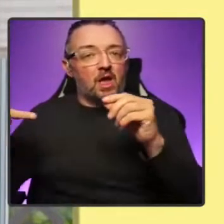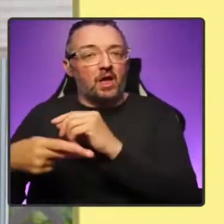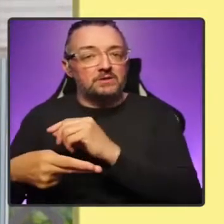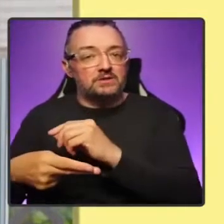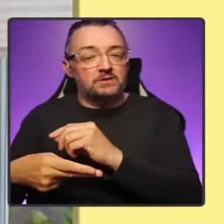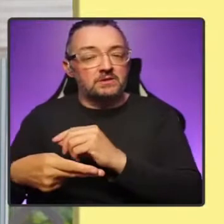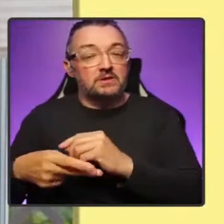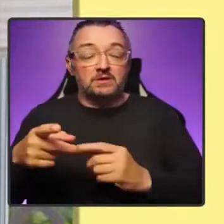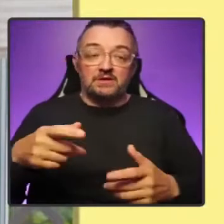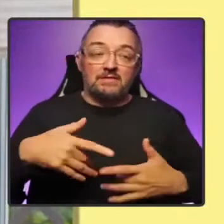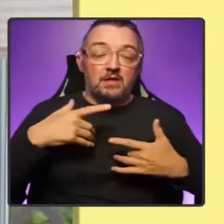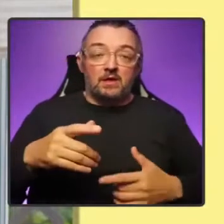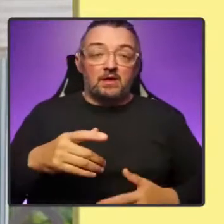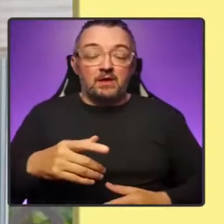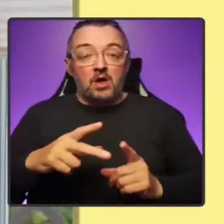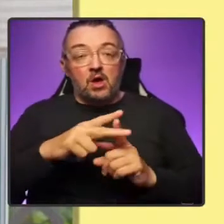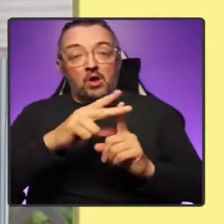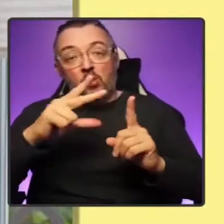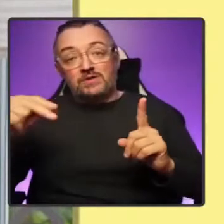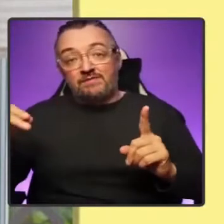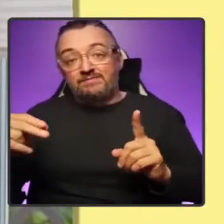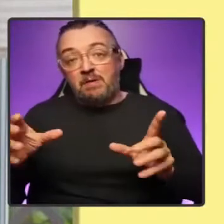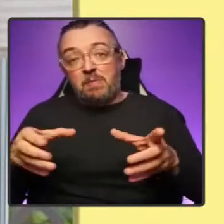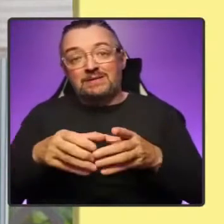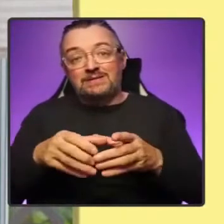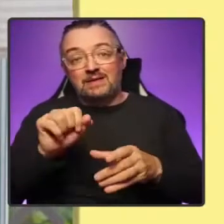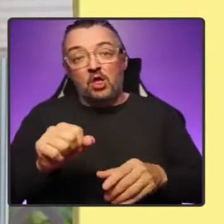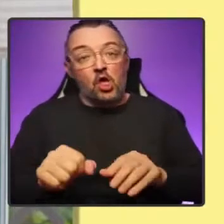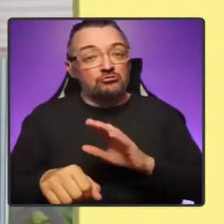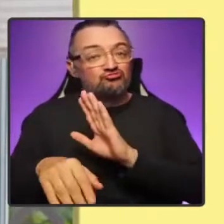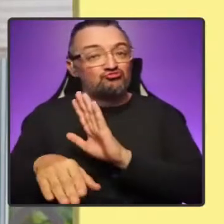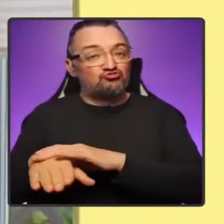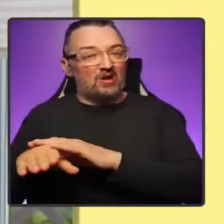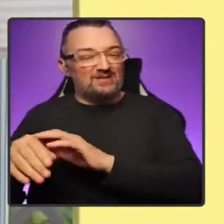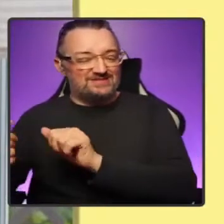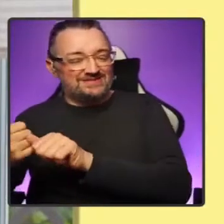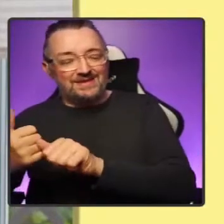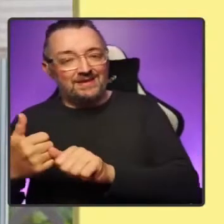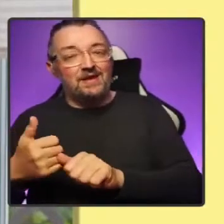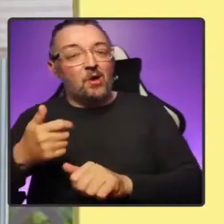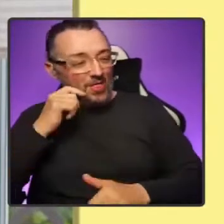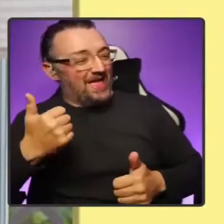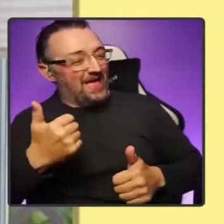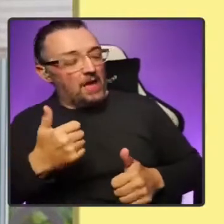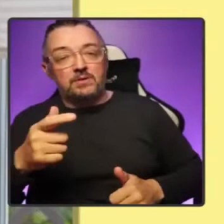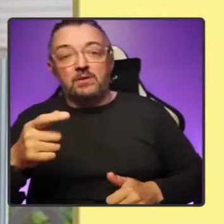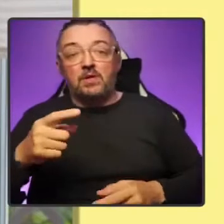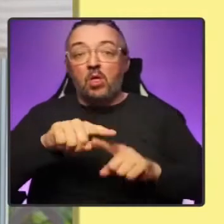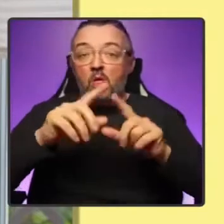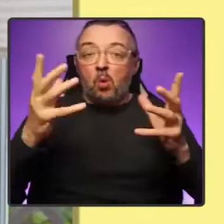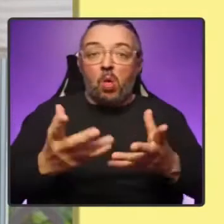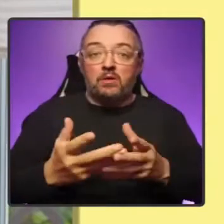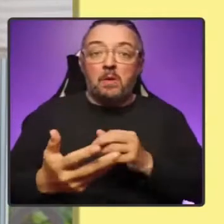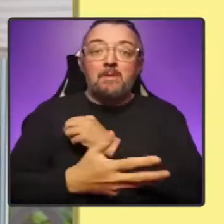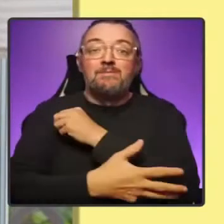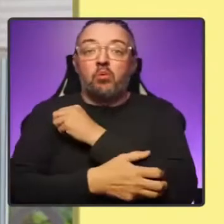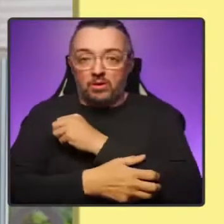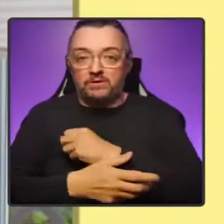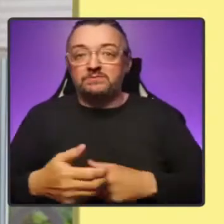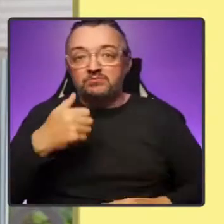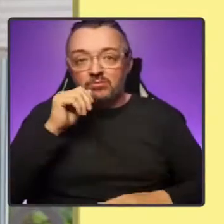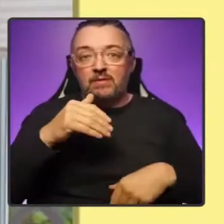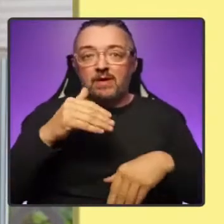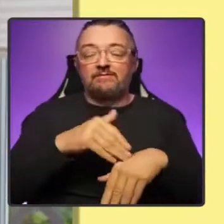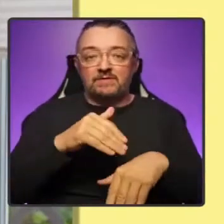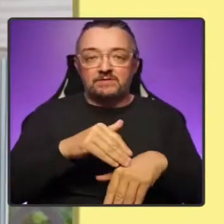Conservative Party. But it will be the world's poorest people who pay the price. And it is, of course, part